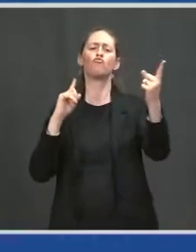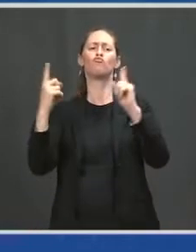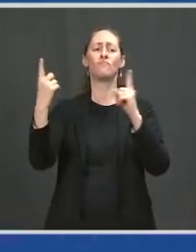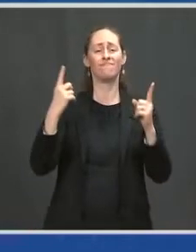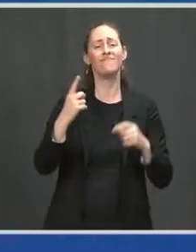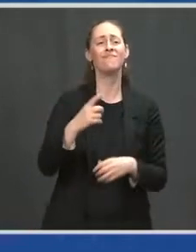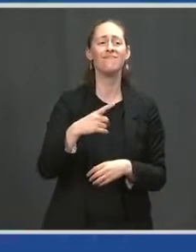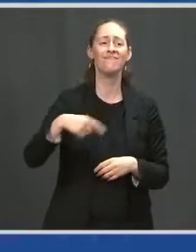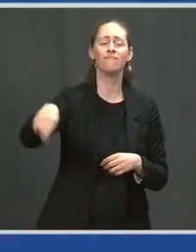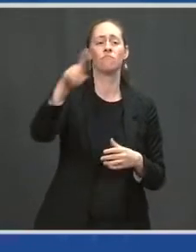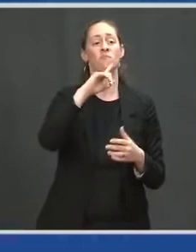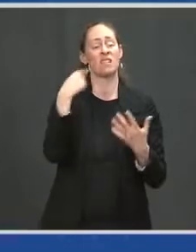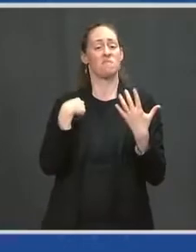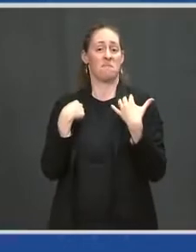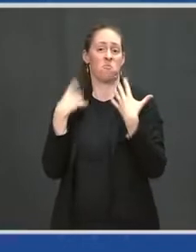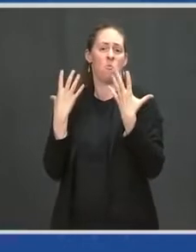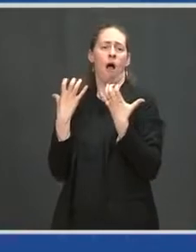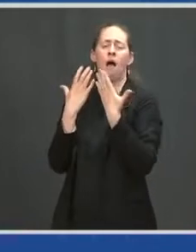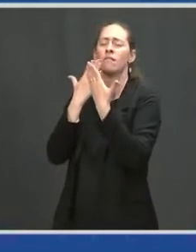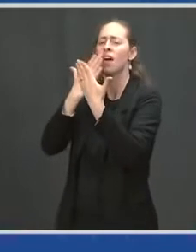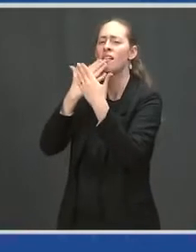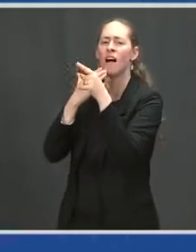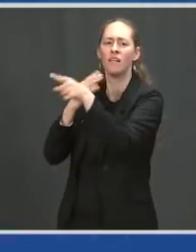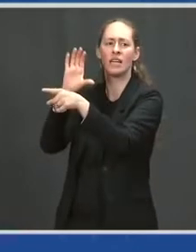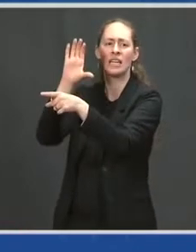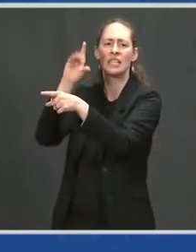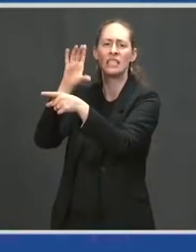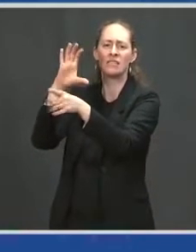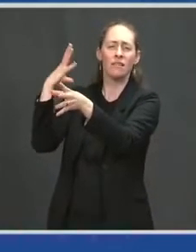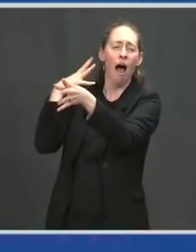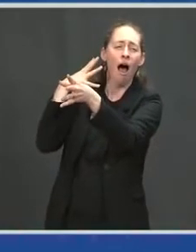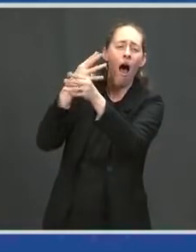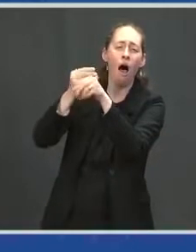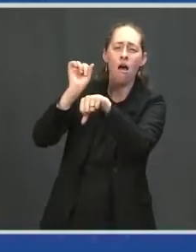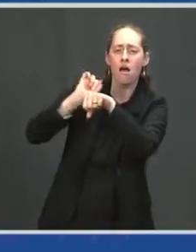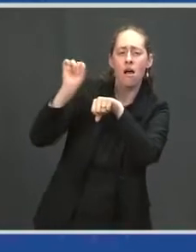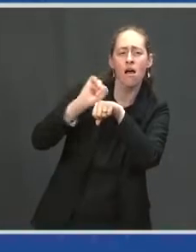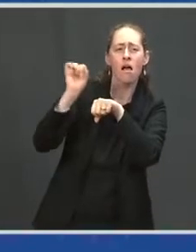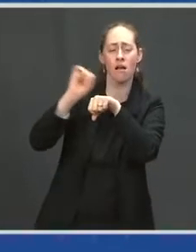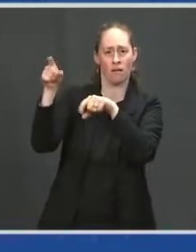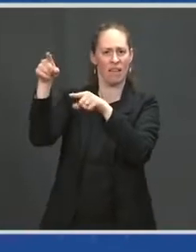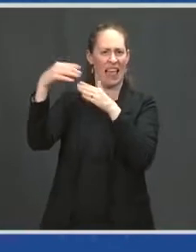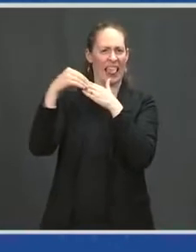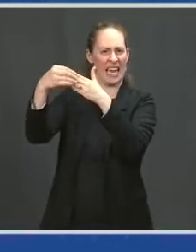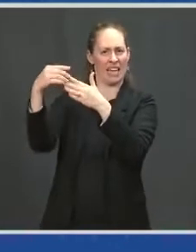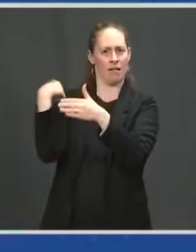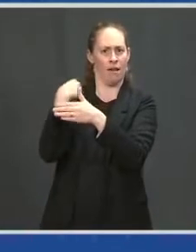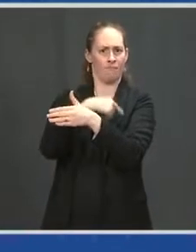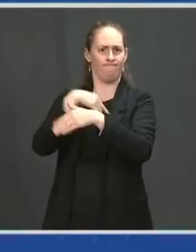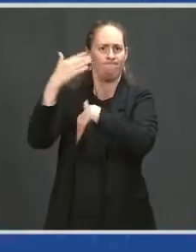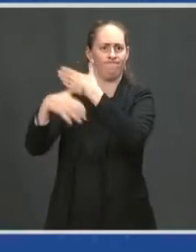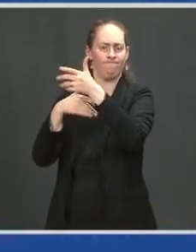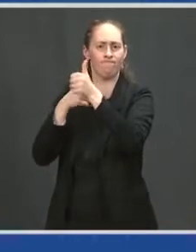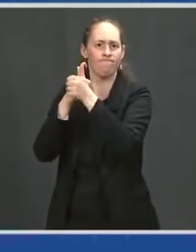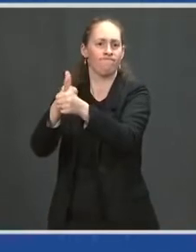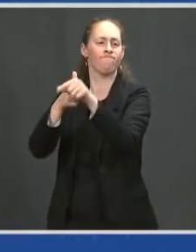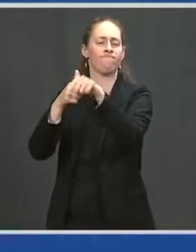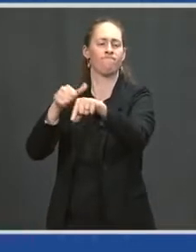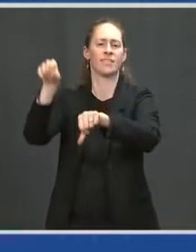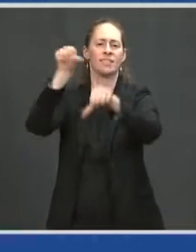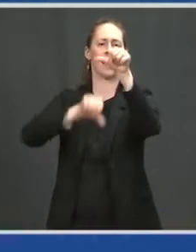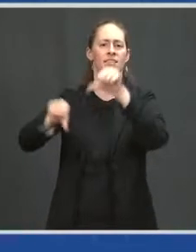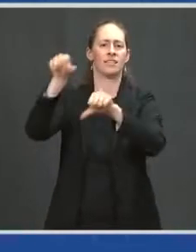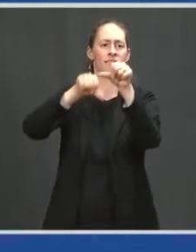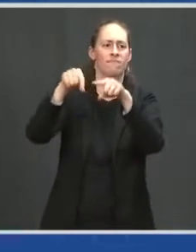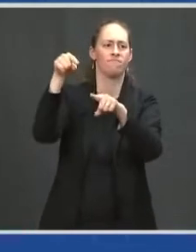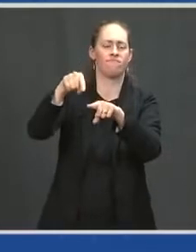the CDC for everything they're doing to help us lead with science and bring our communities out of this crisis safely and responsibly.